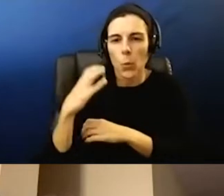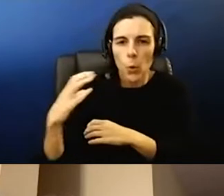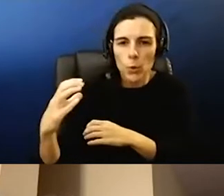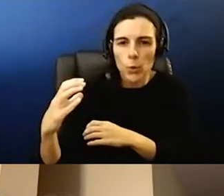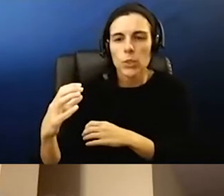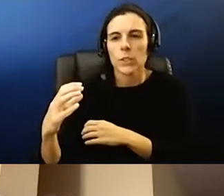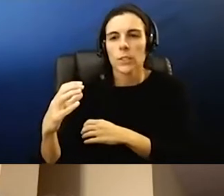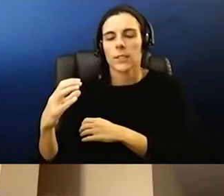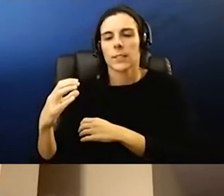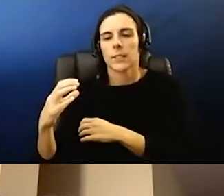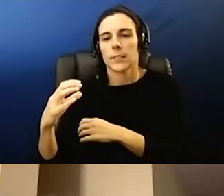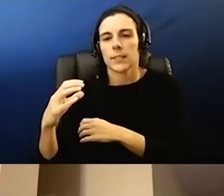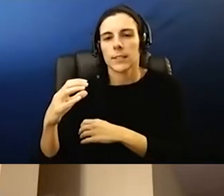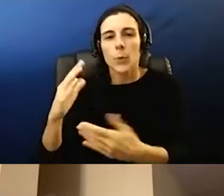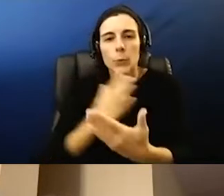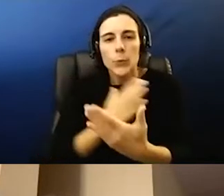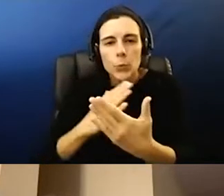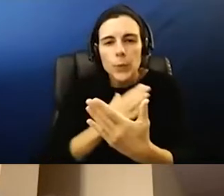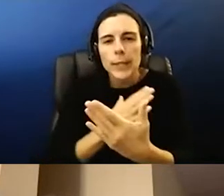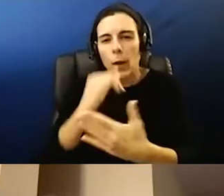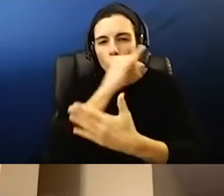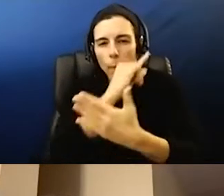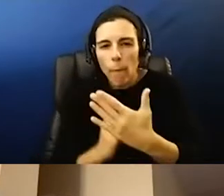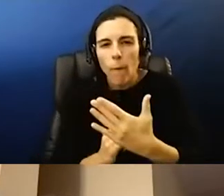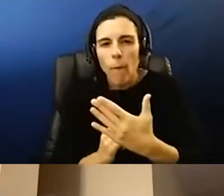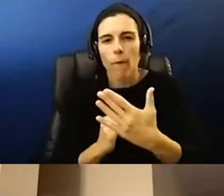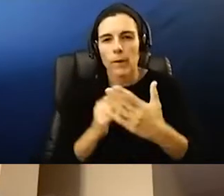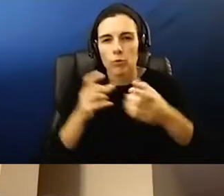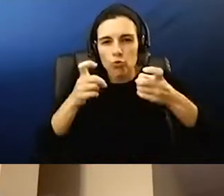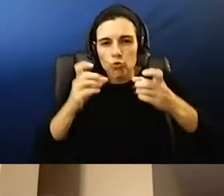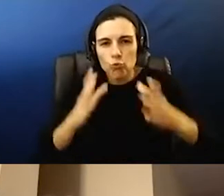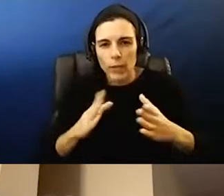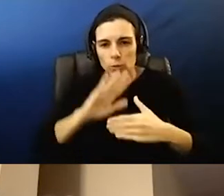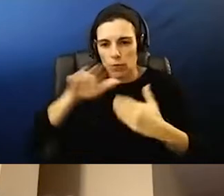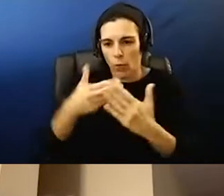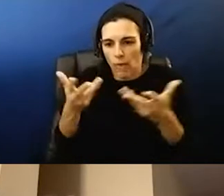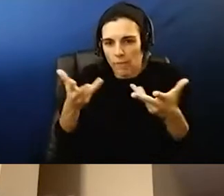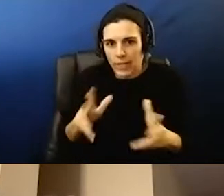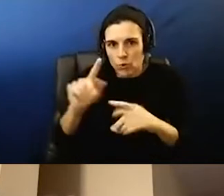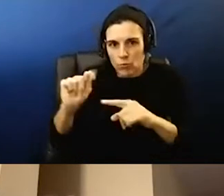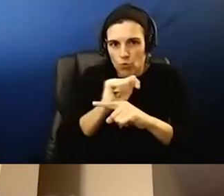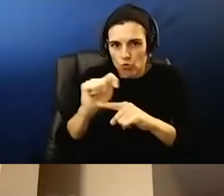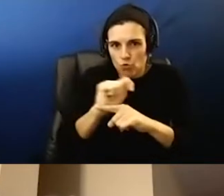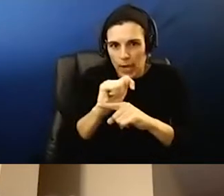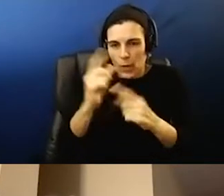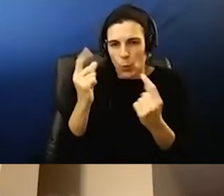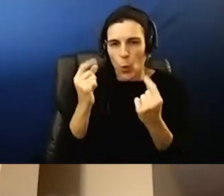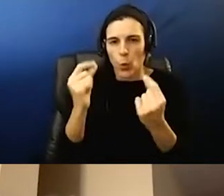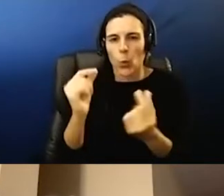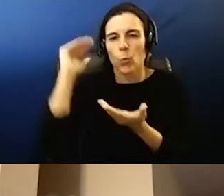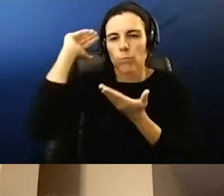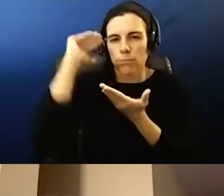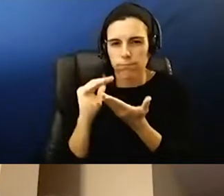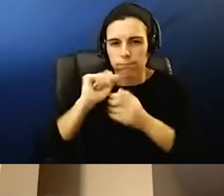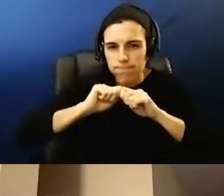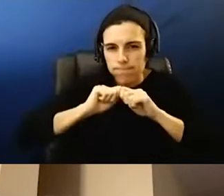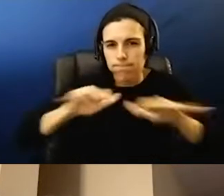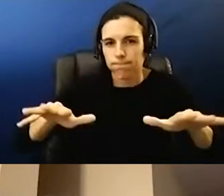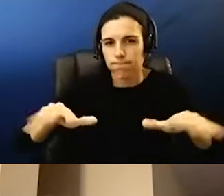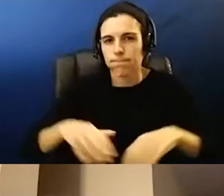our fine arts directors, everybody has been trained on those mitigation strategies that I talked about earlier.